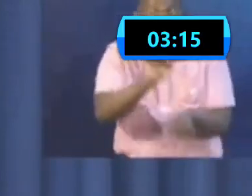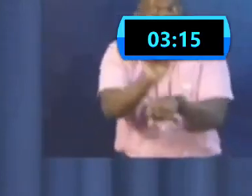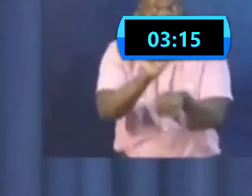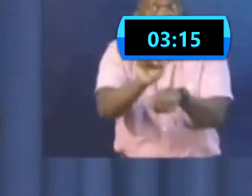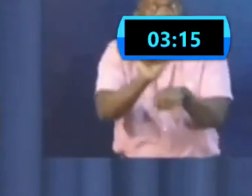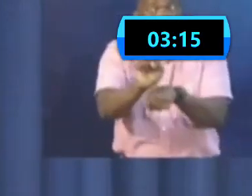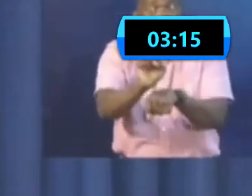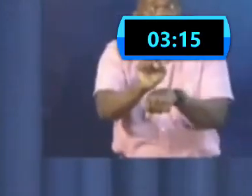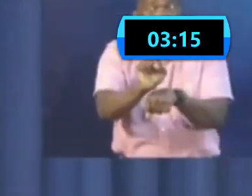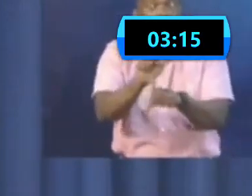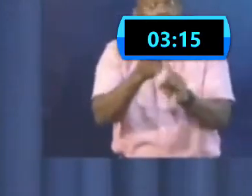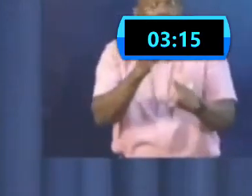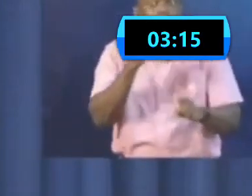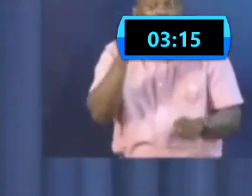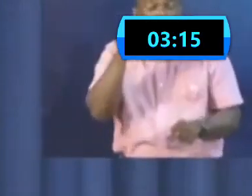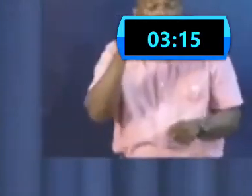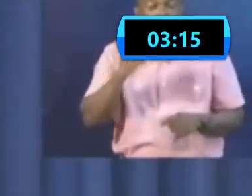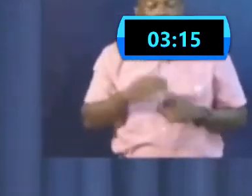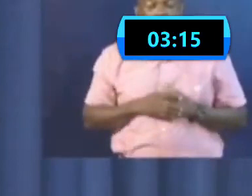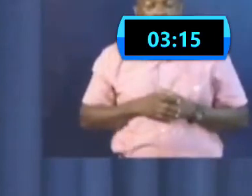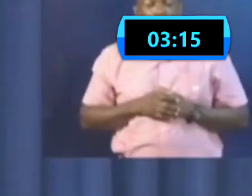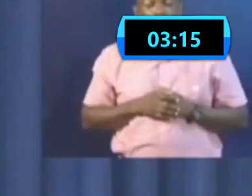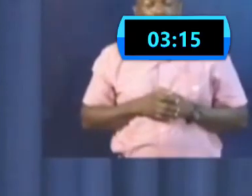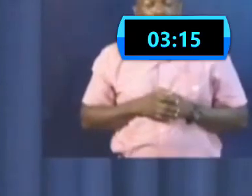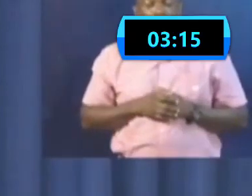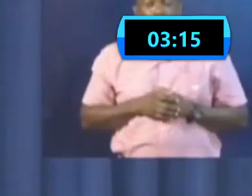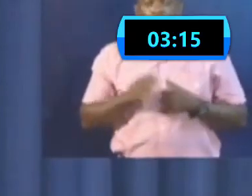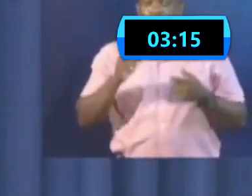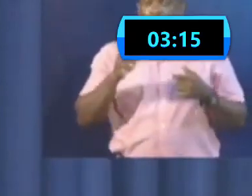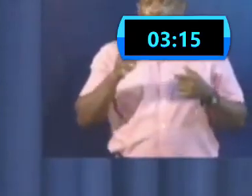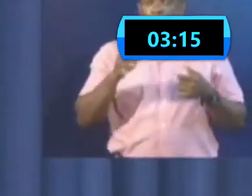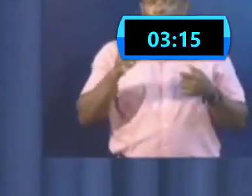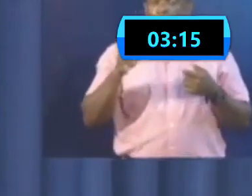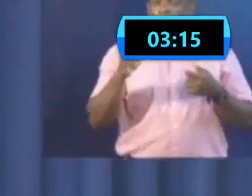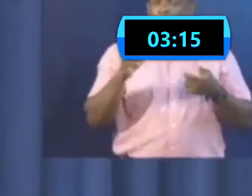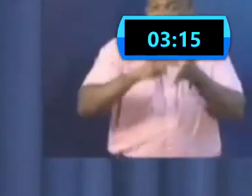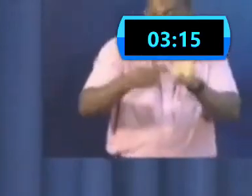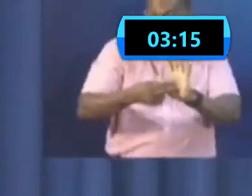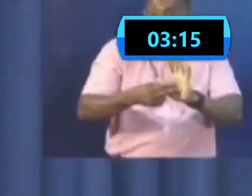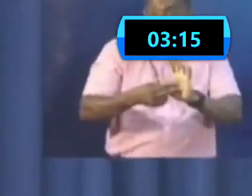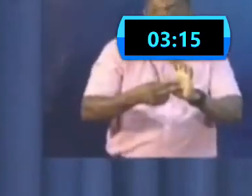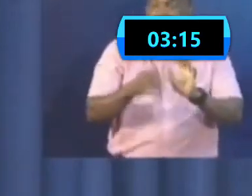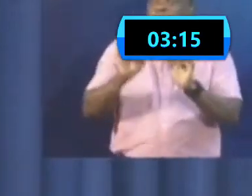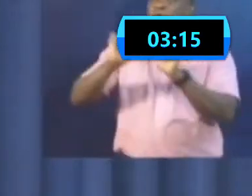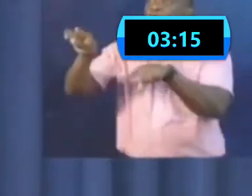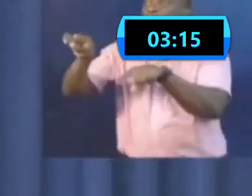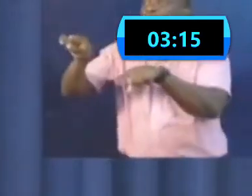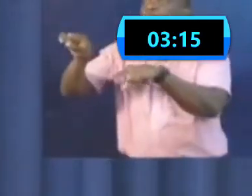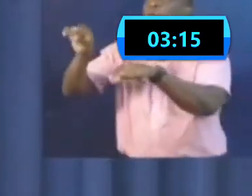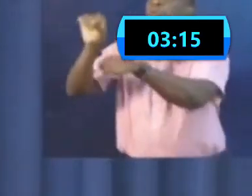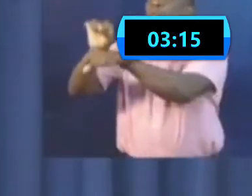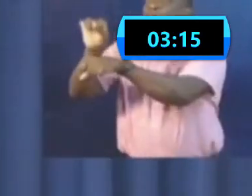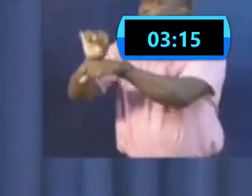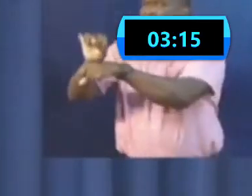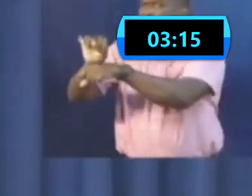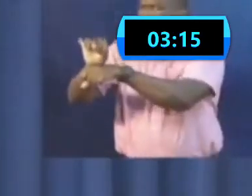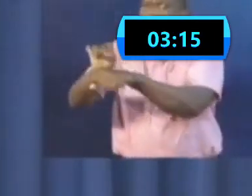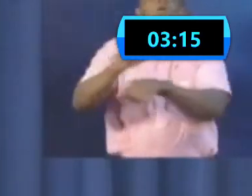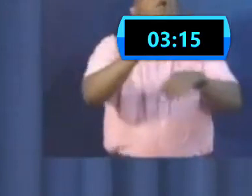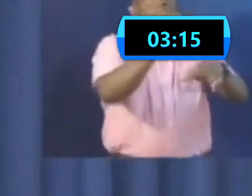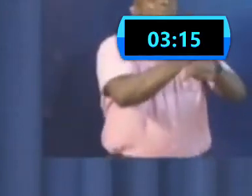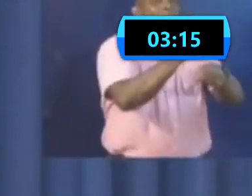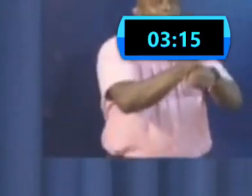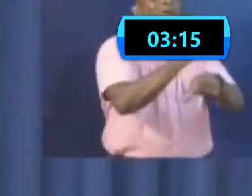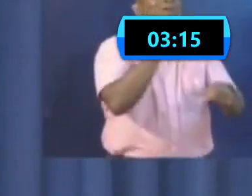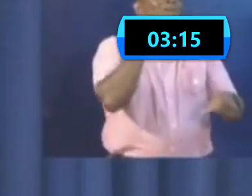In short, what I'm saying is that you're going to be home, but you're not on vacation if you're required to work from